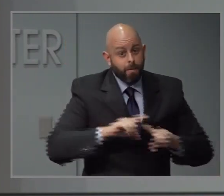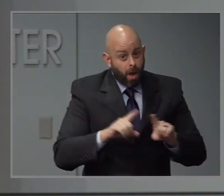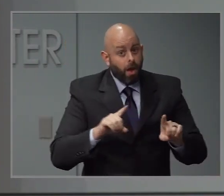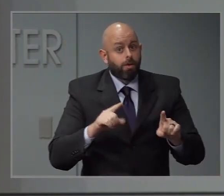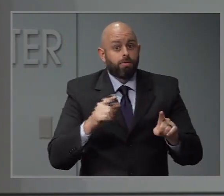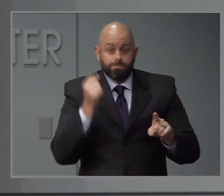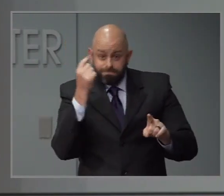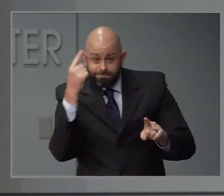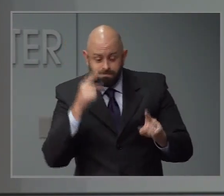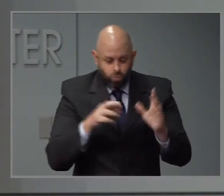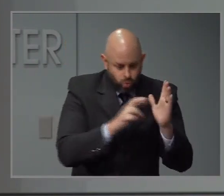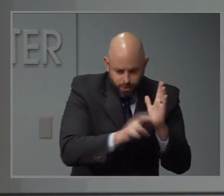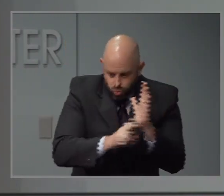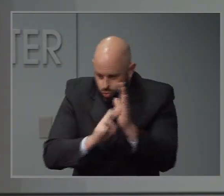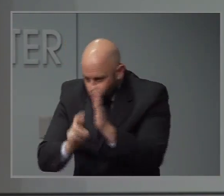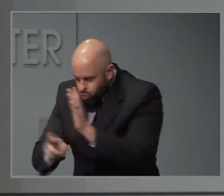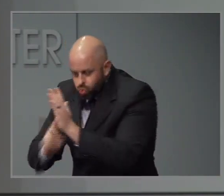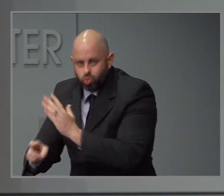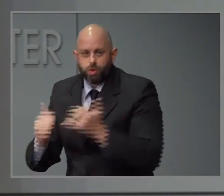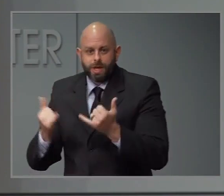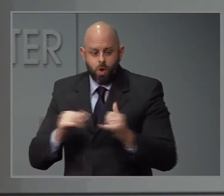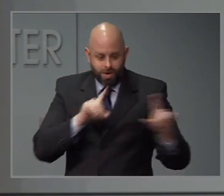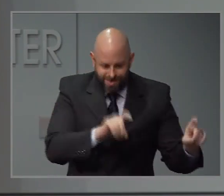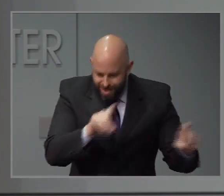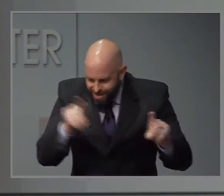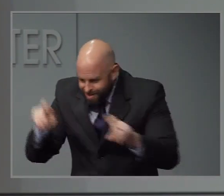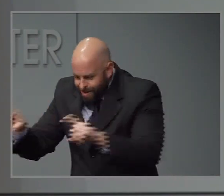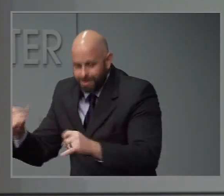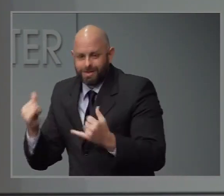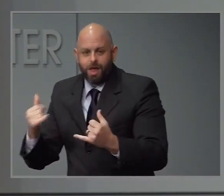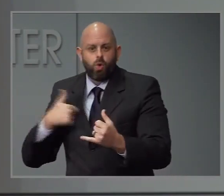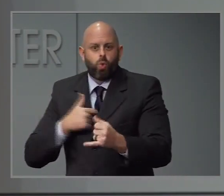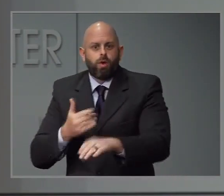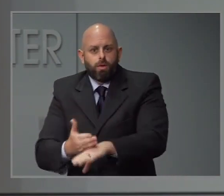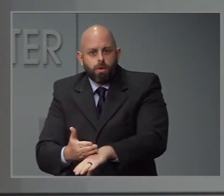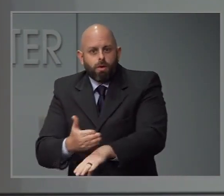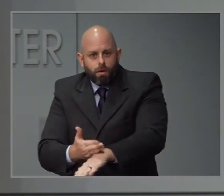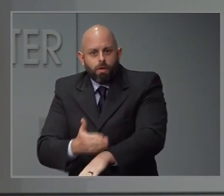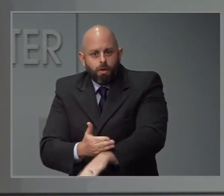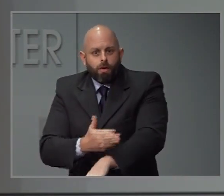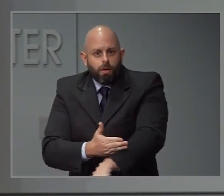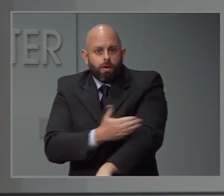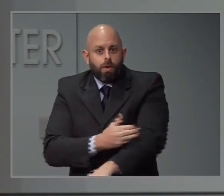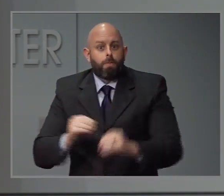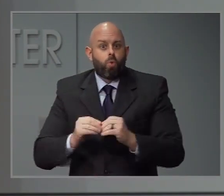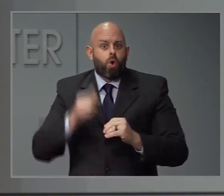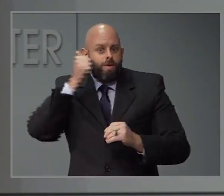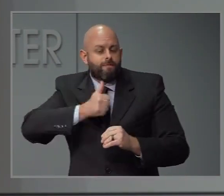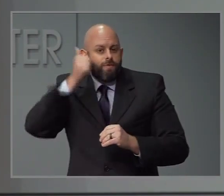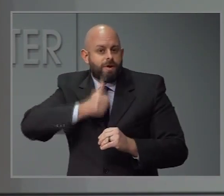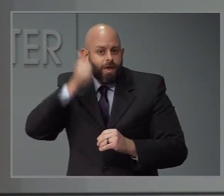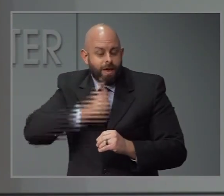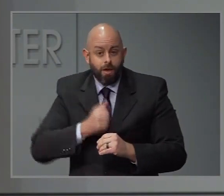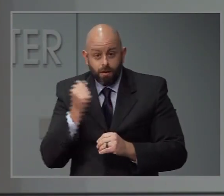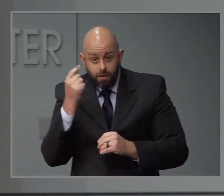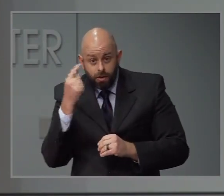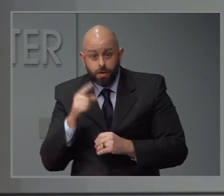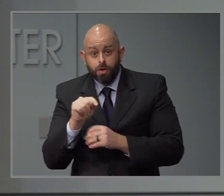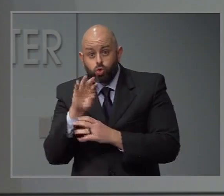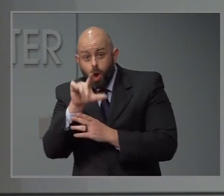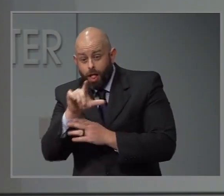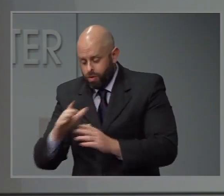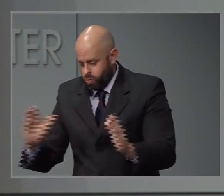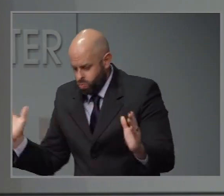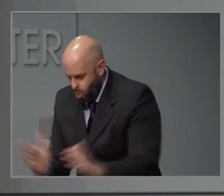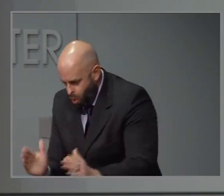right now. We learn more every day. These trials at first are very small, and then they need to be replicated in larger